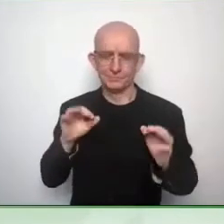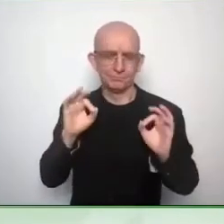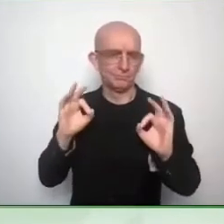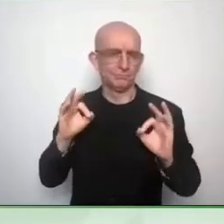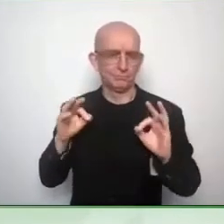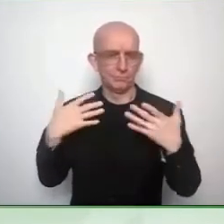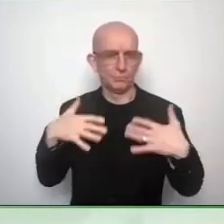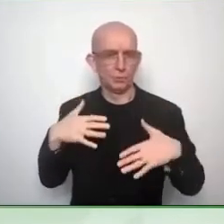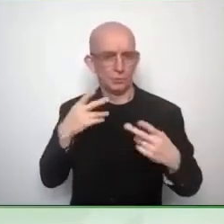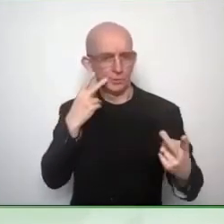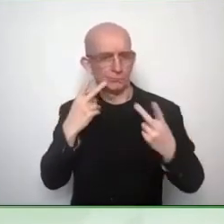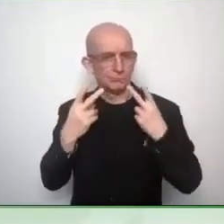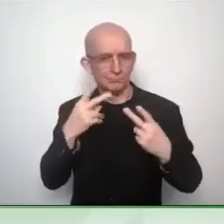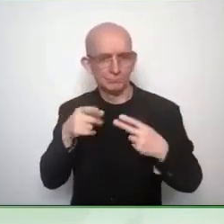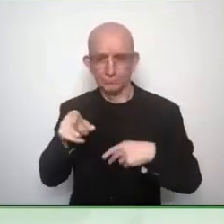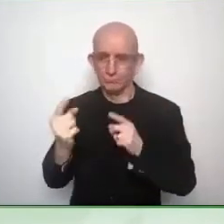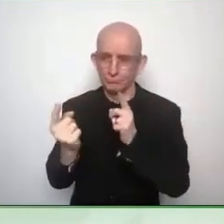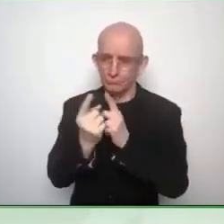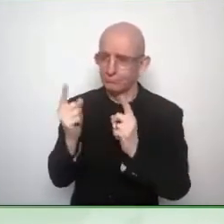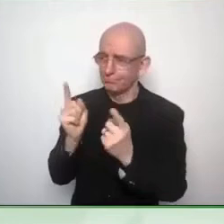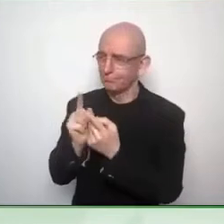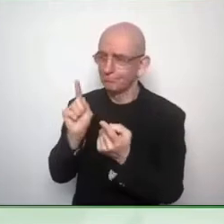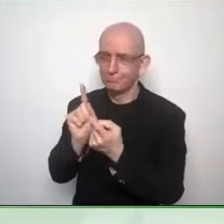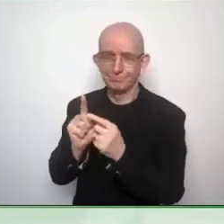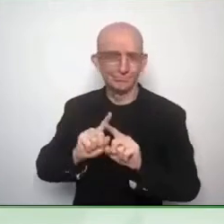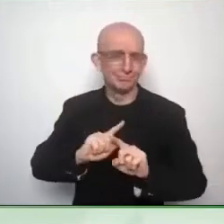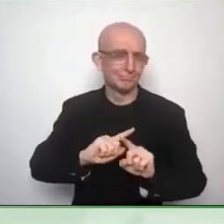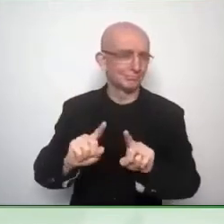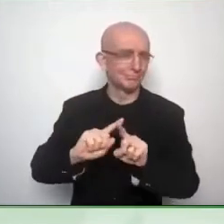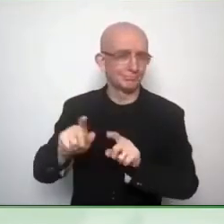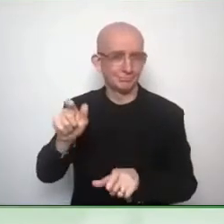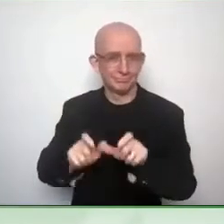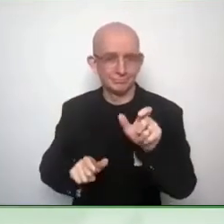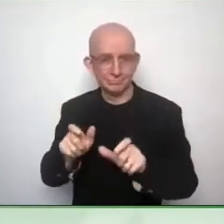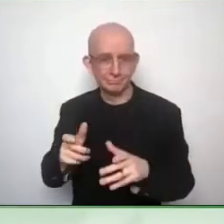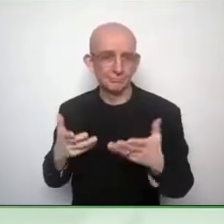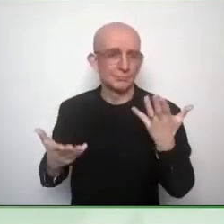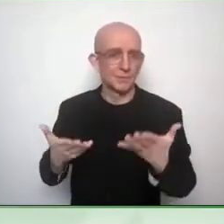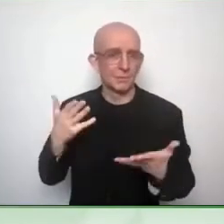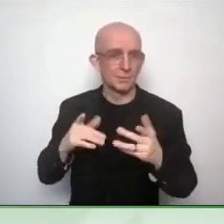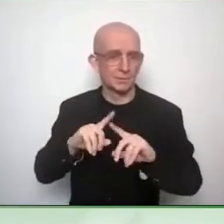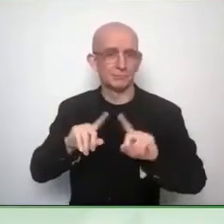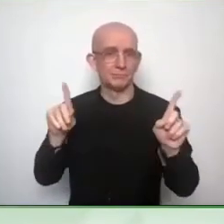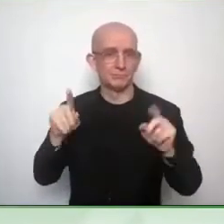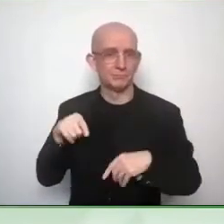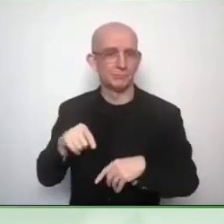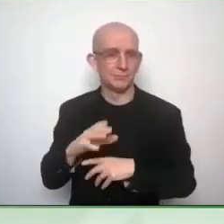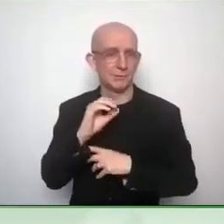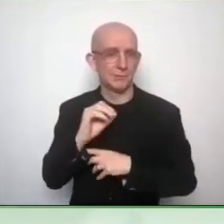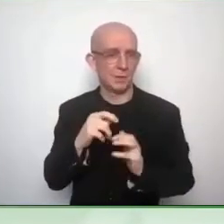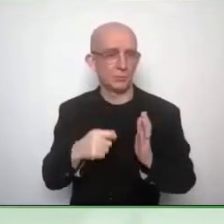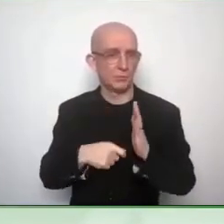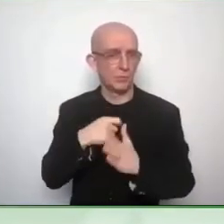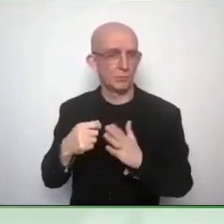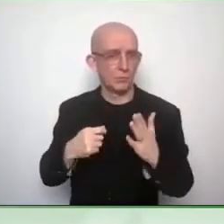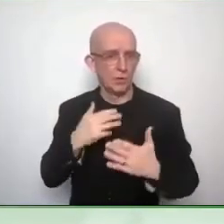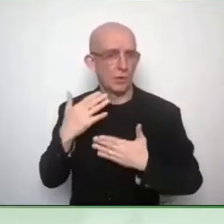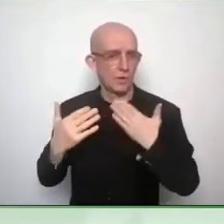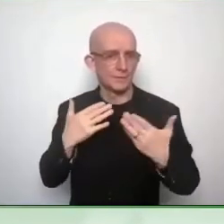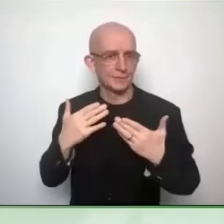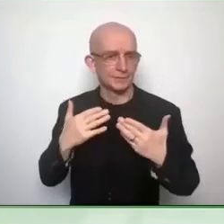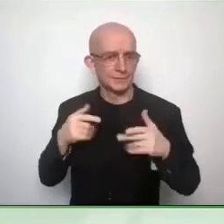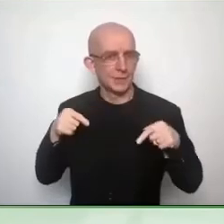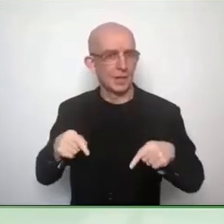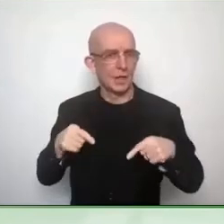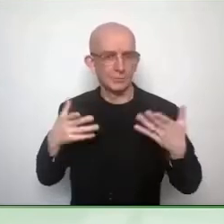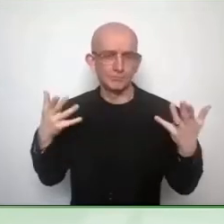we expect more than 250 presentations from researchers all over the world. And so, yeah,